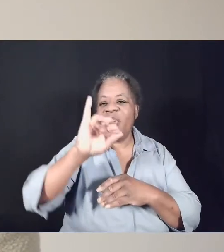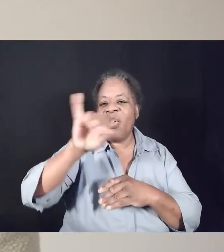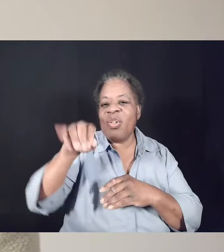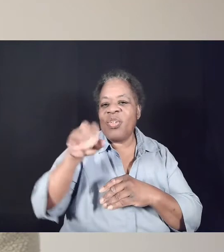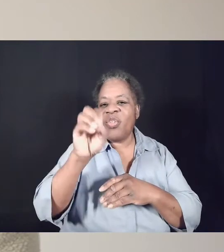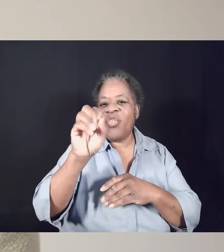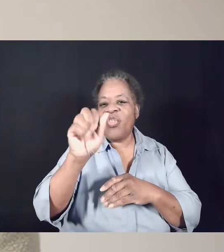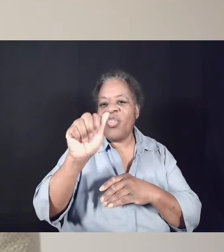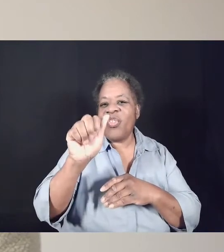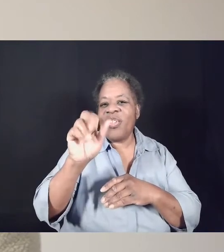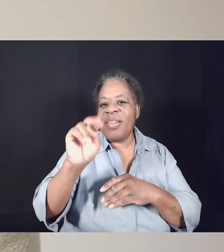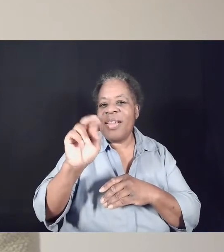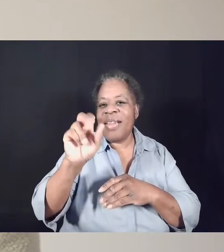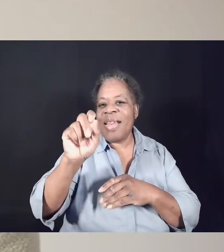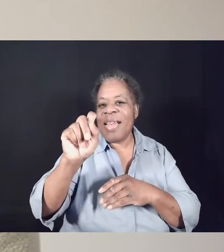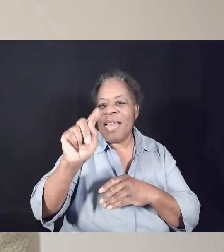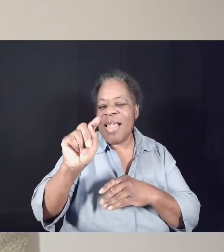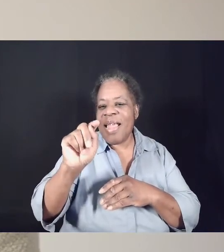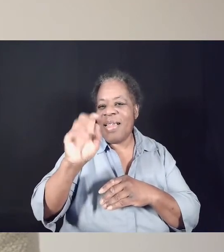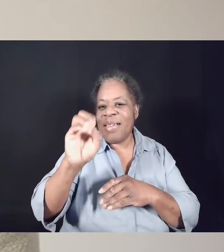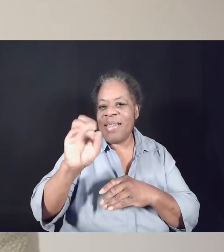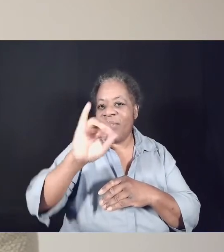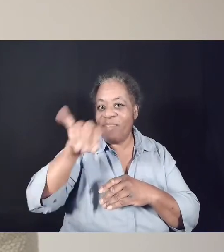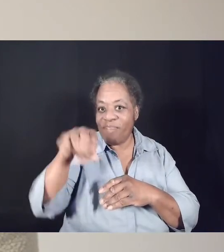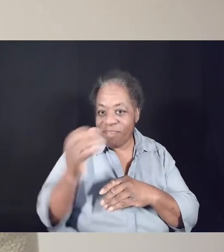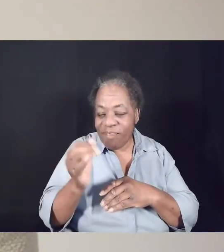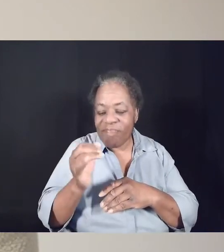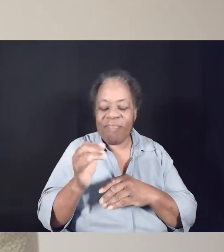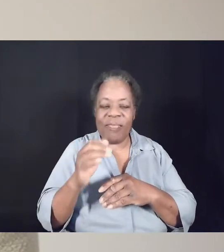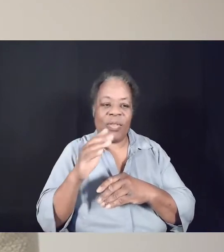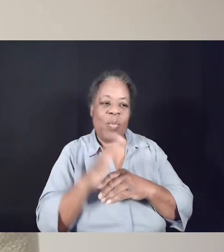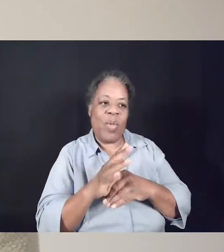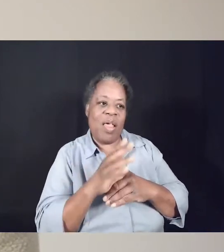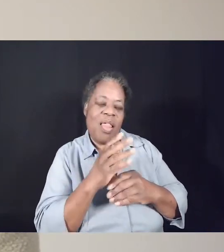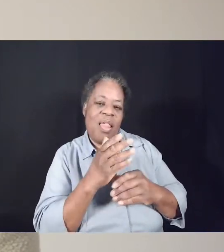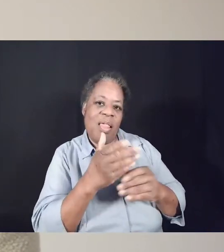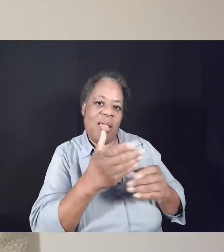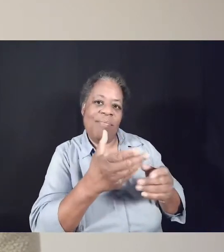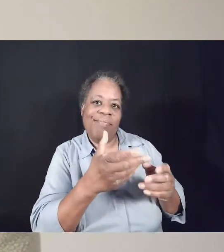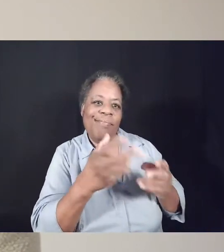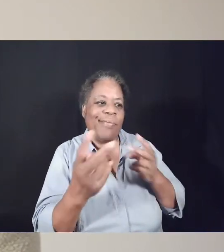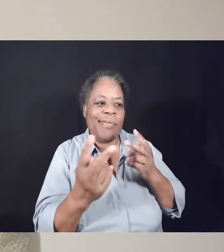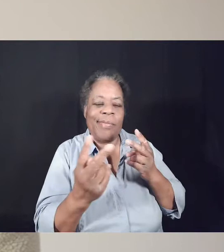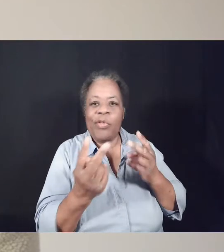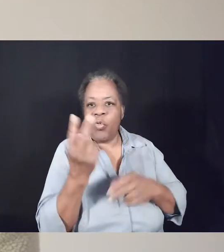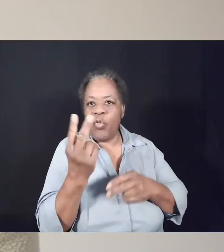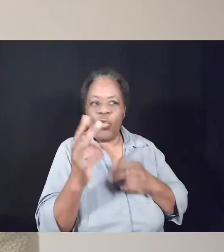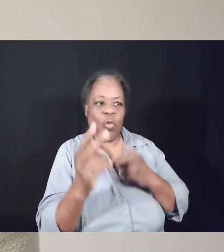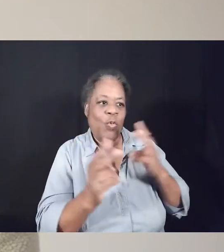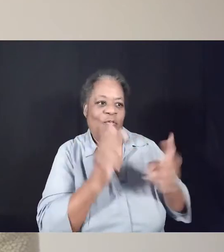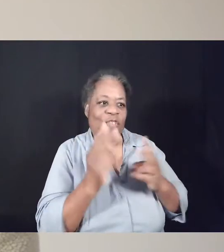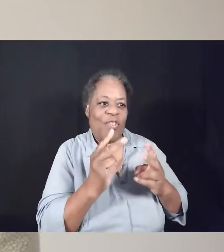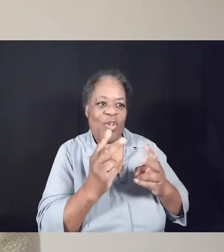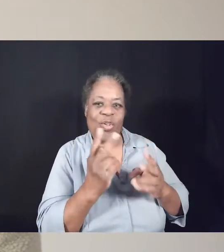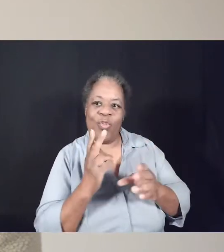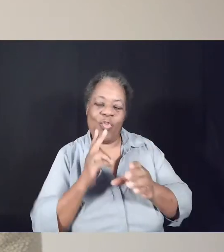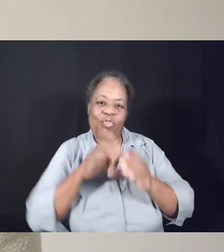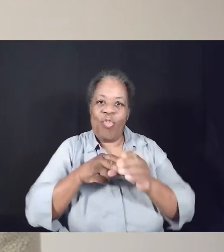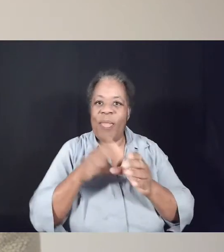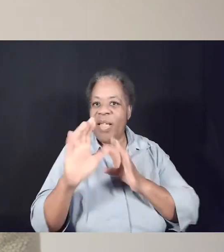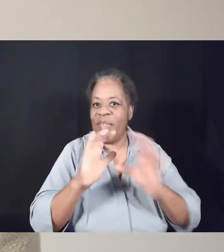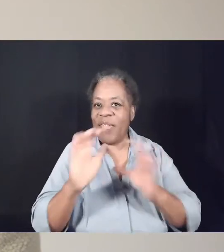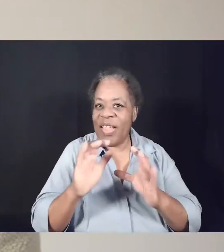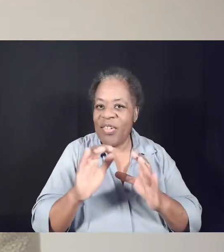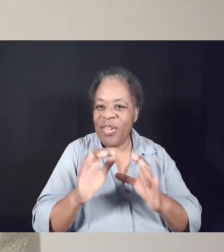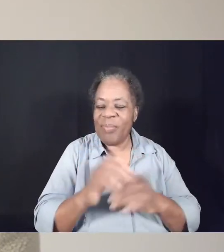and consider what it looks like today to practically pursue justice. If you're newer to Grace Chapel, we're really glad that